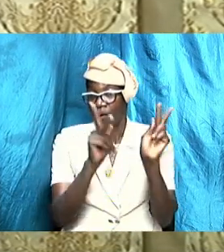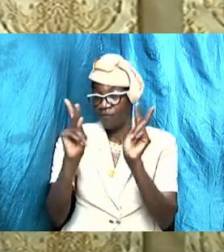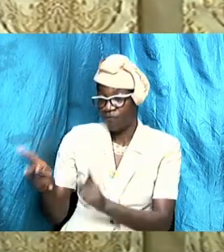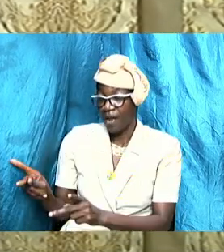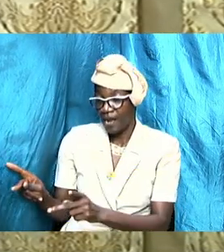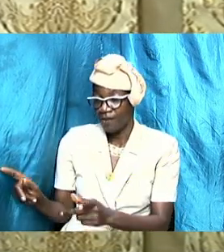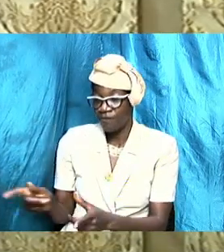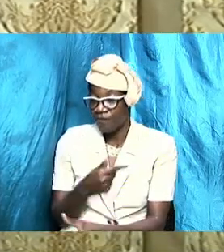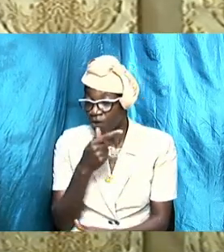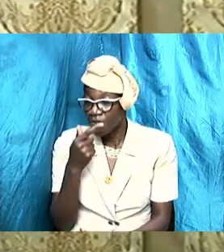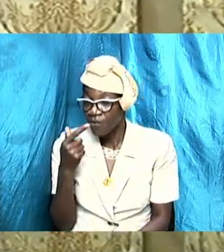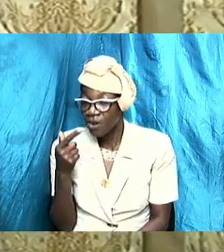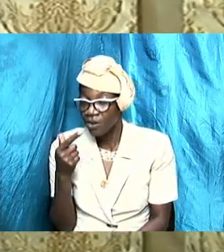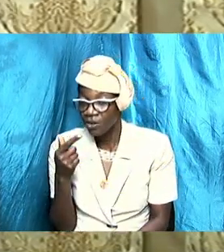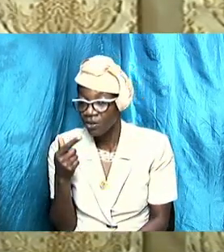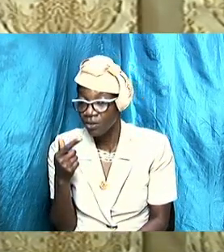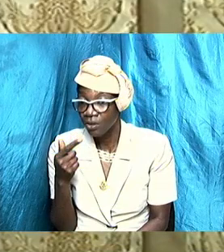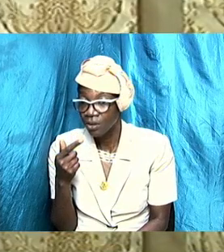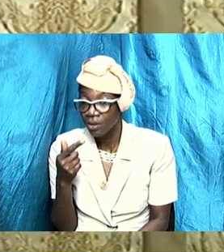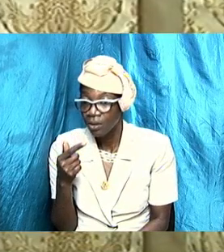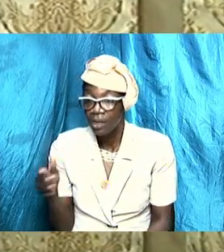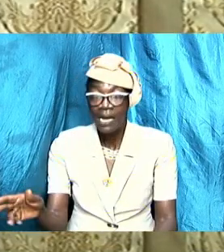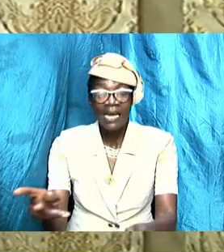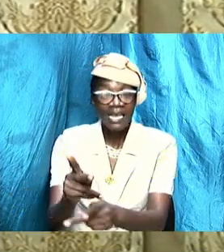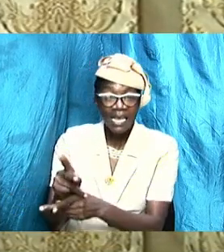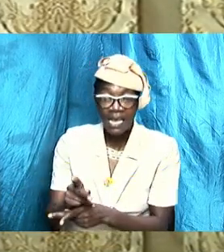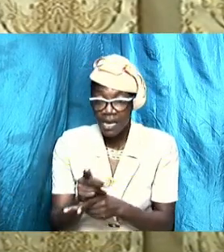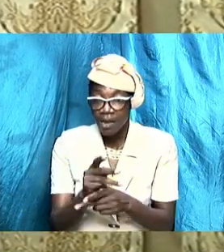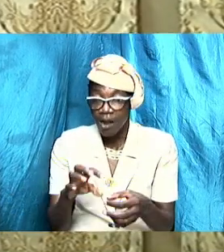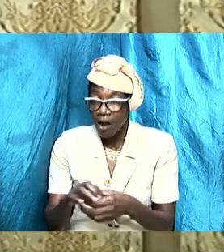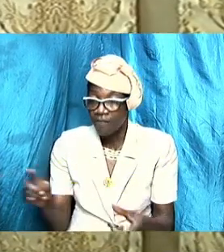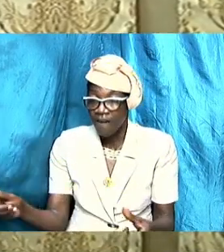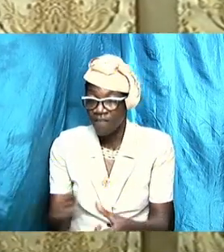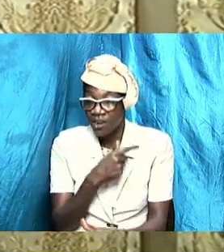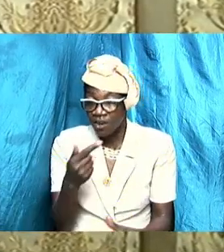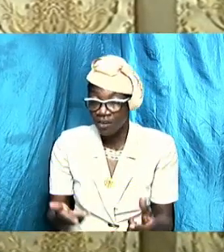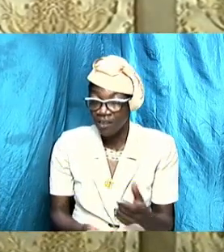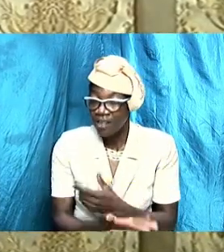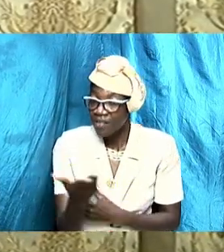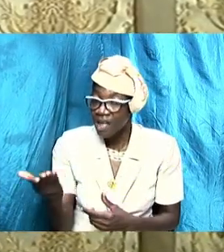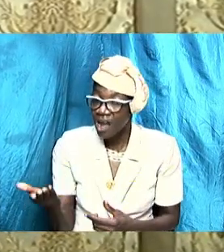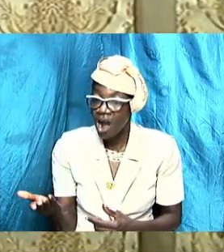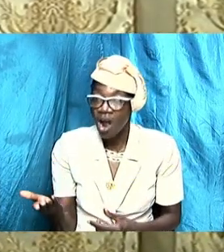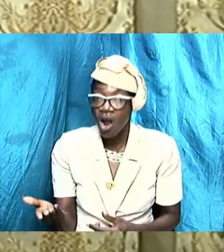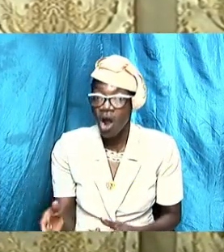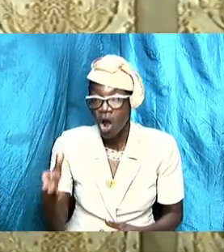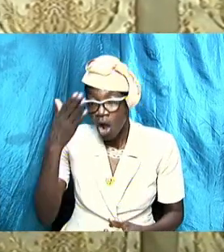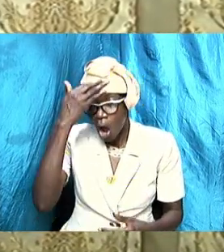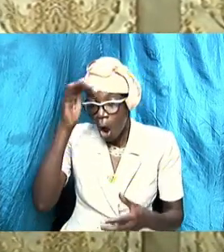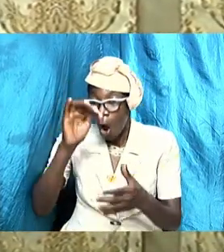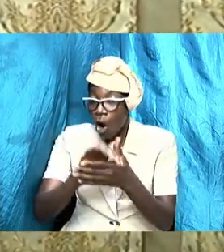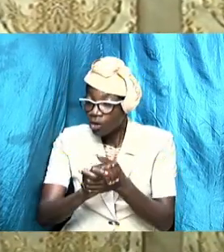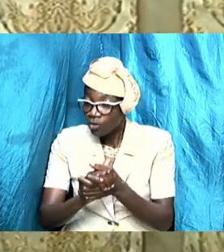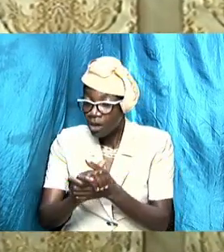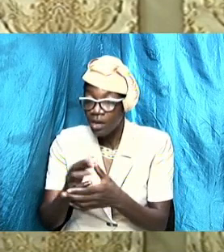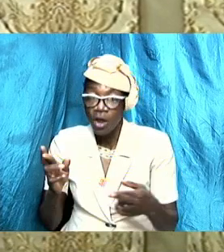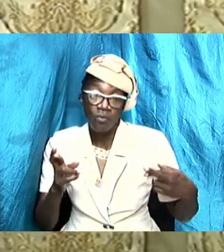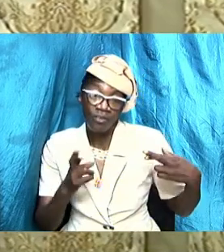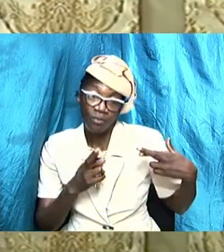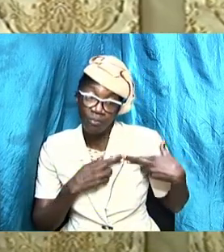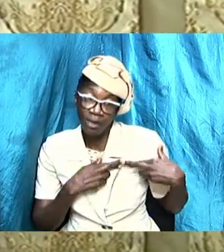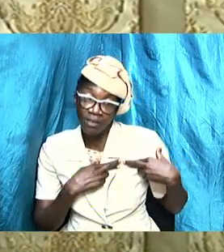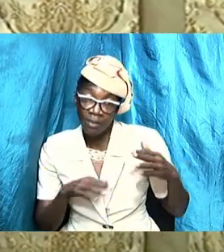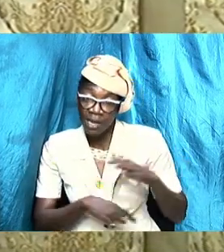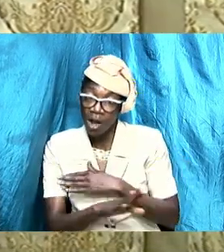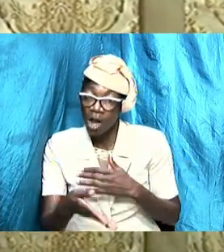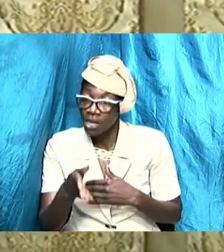they are the ones that you first take care of they are your responsibility under God you